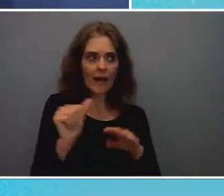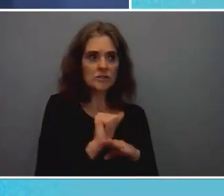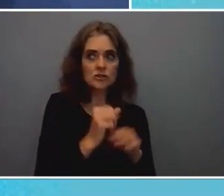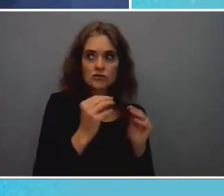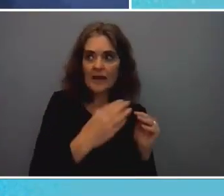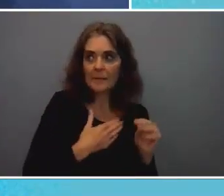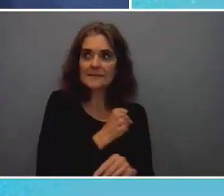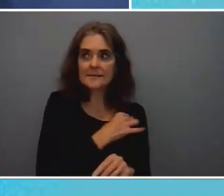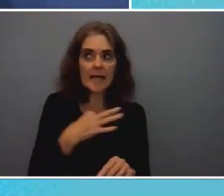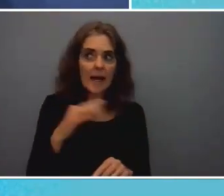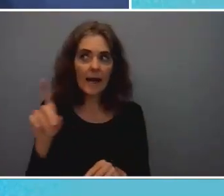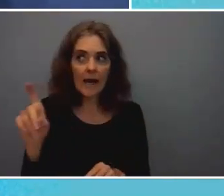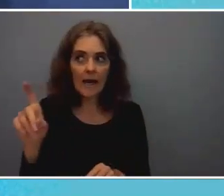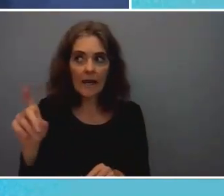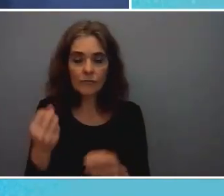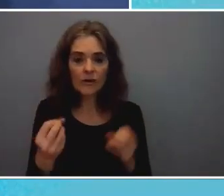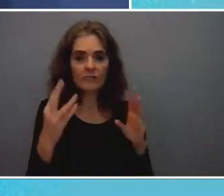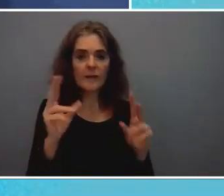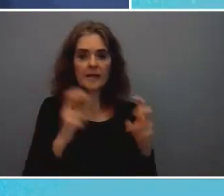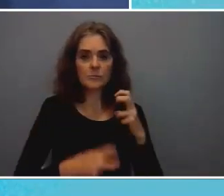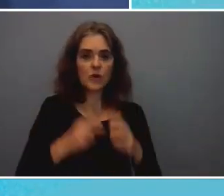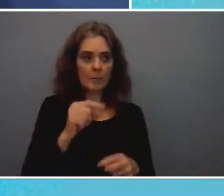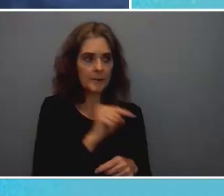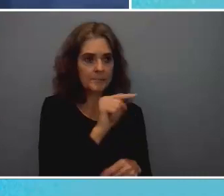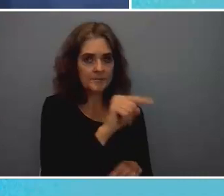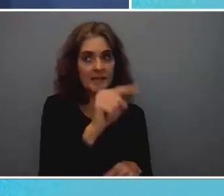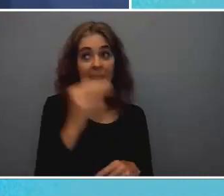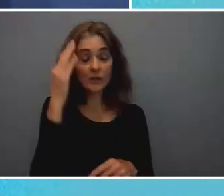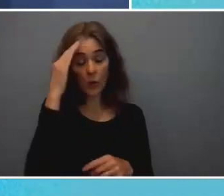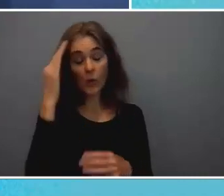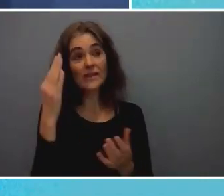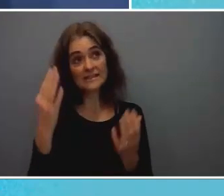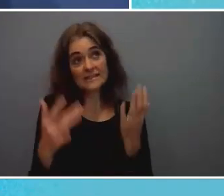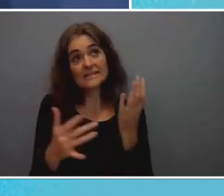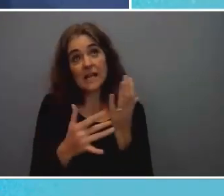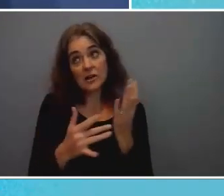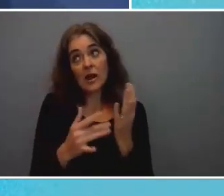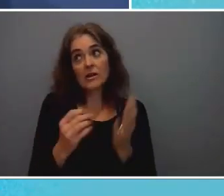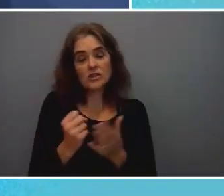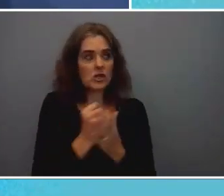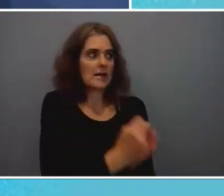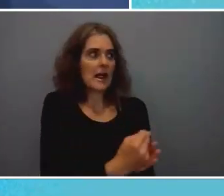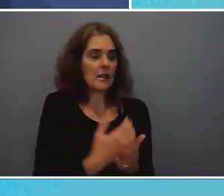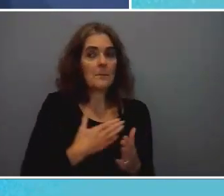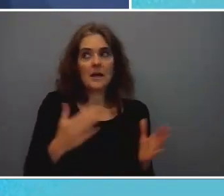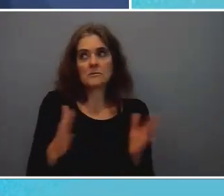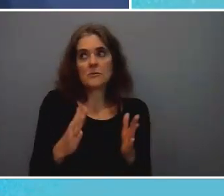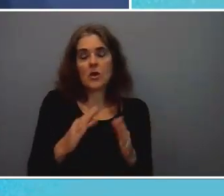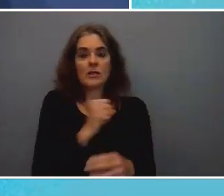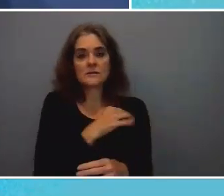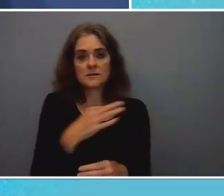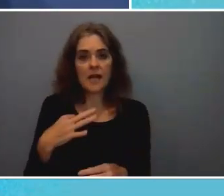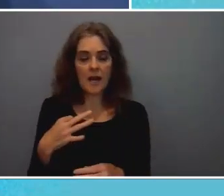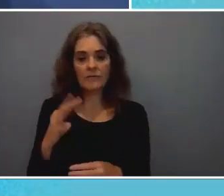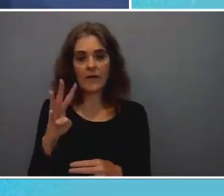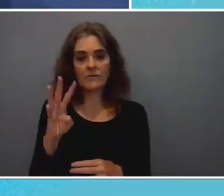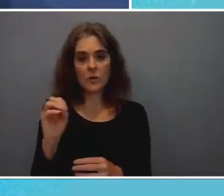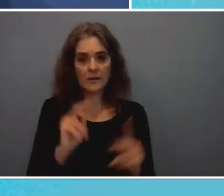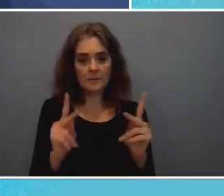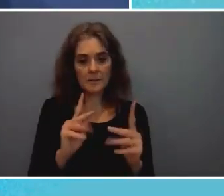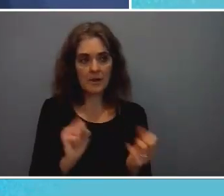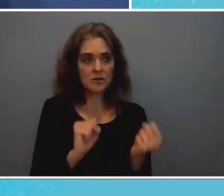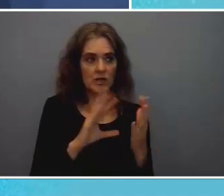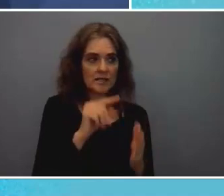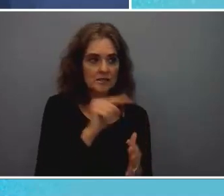around the city i know this technology could probably help my small staff of 40 address them and and it really is